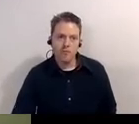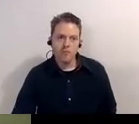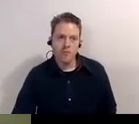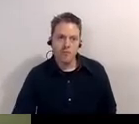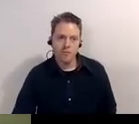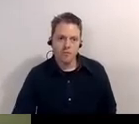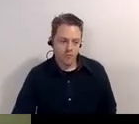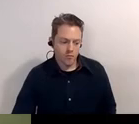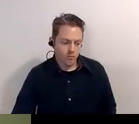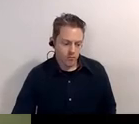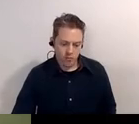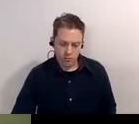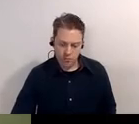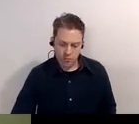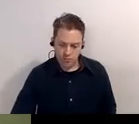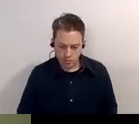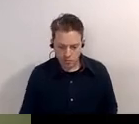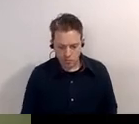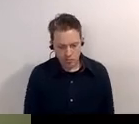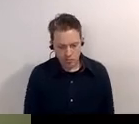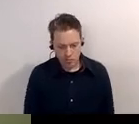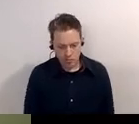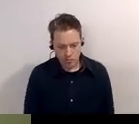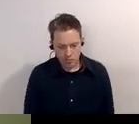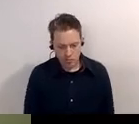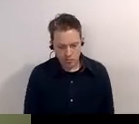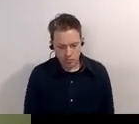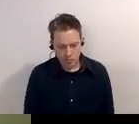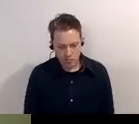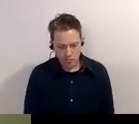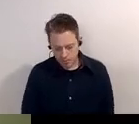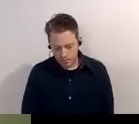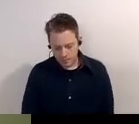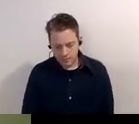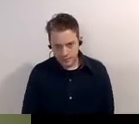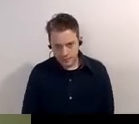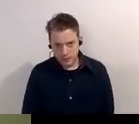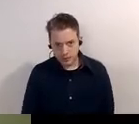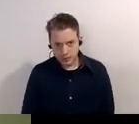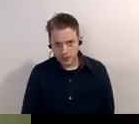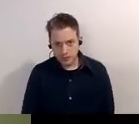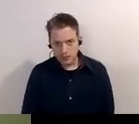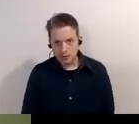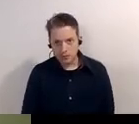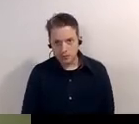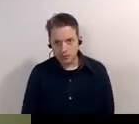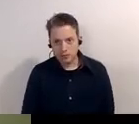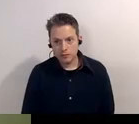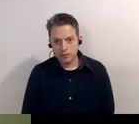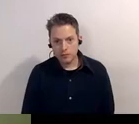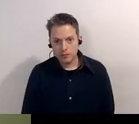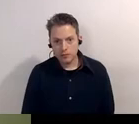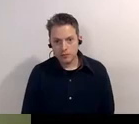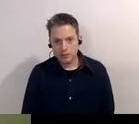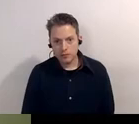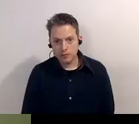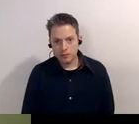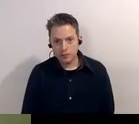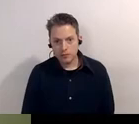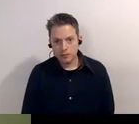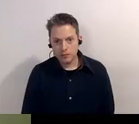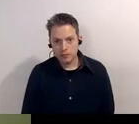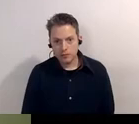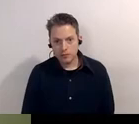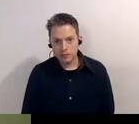uh by uh lucinda macaulay harris with five typewriters her husband was a custodian at a typewriter company they borrowed five old